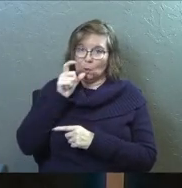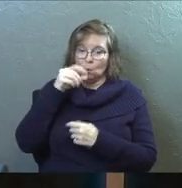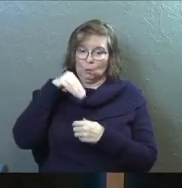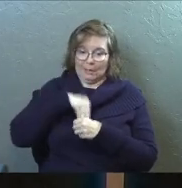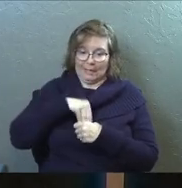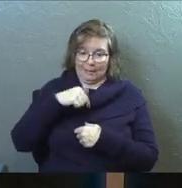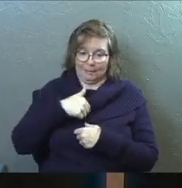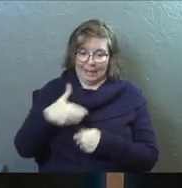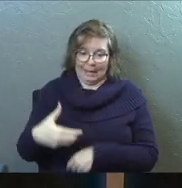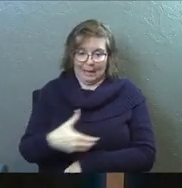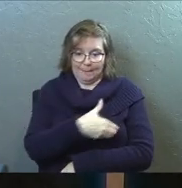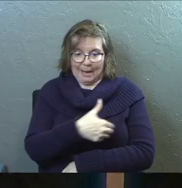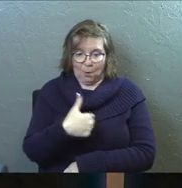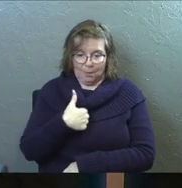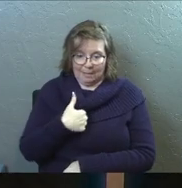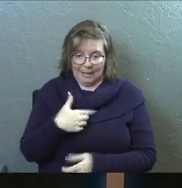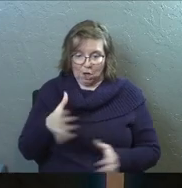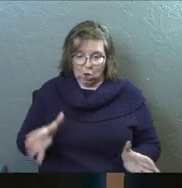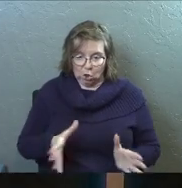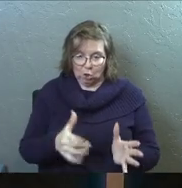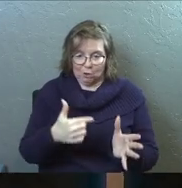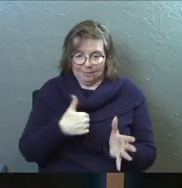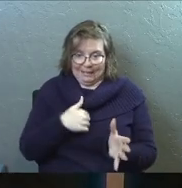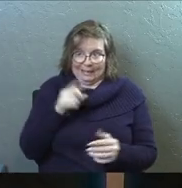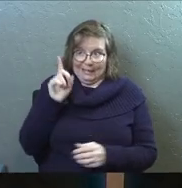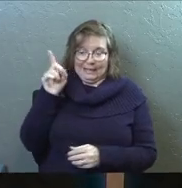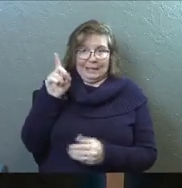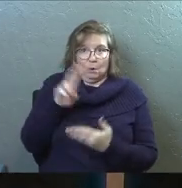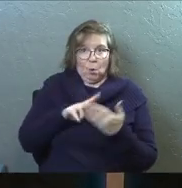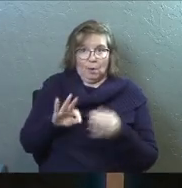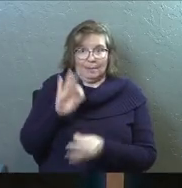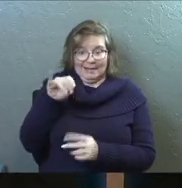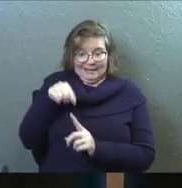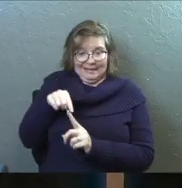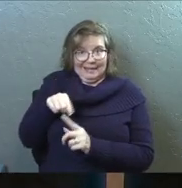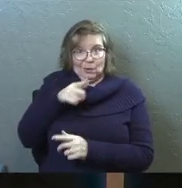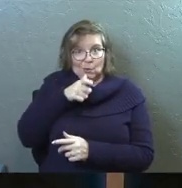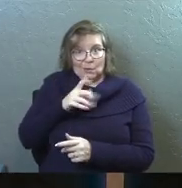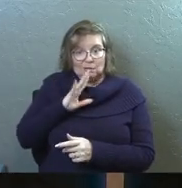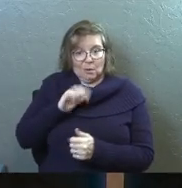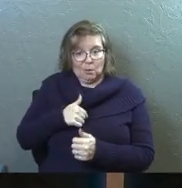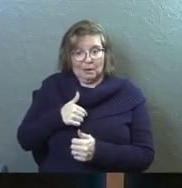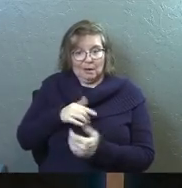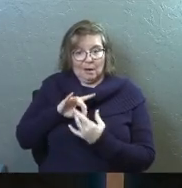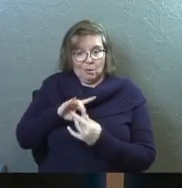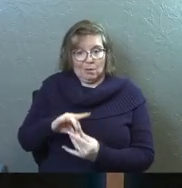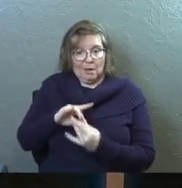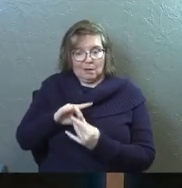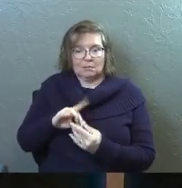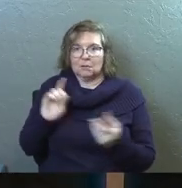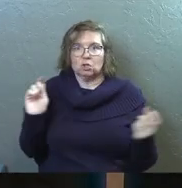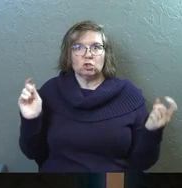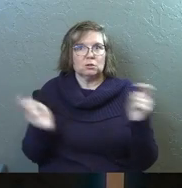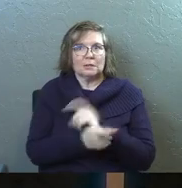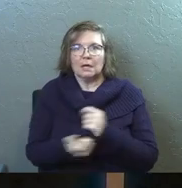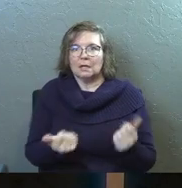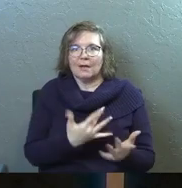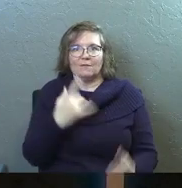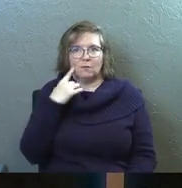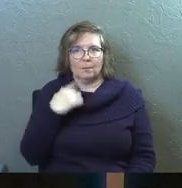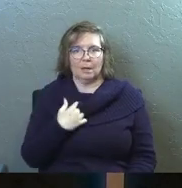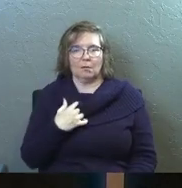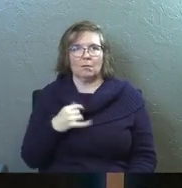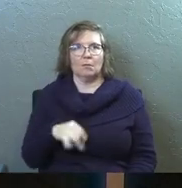and in me and empowering me and encouraging me. He's the one I get to talk to. He's the one I get to build relationship with. It changed everything for me.